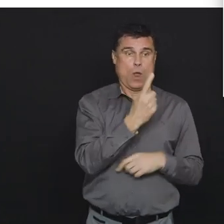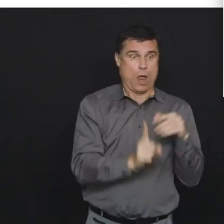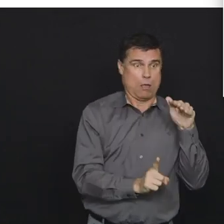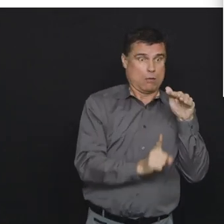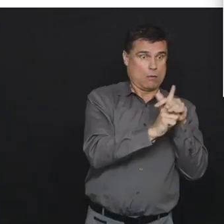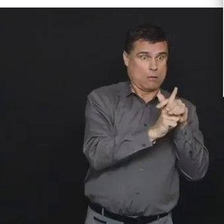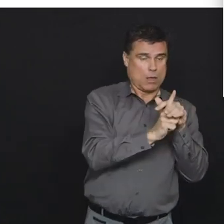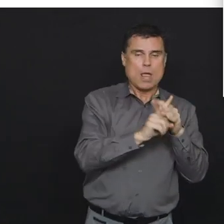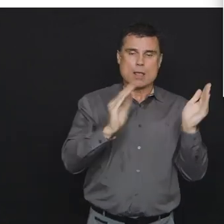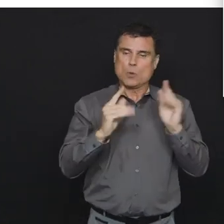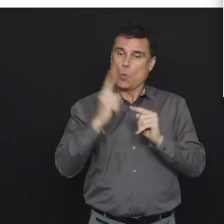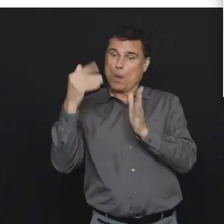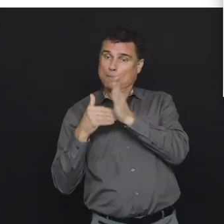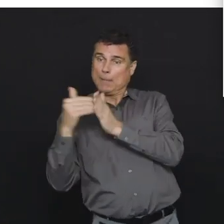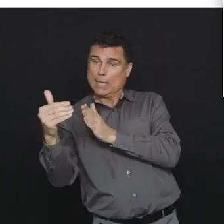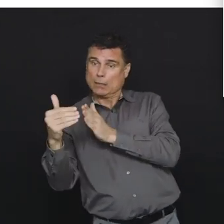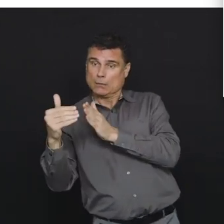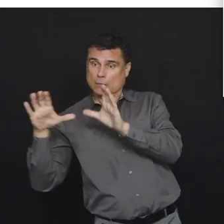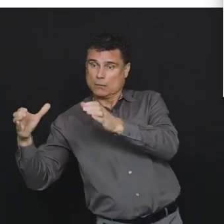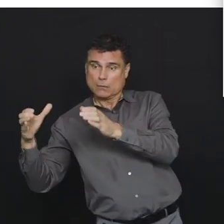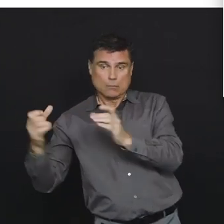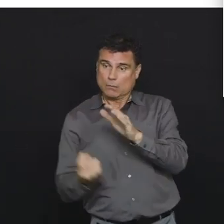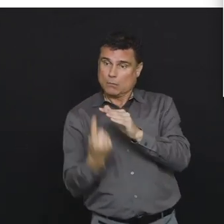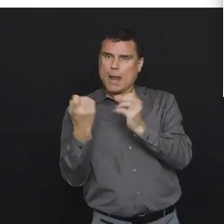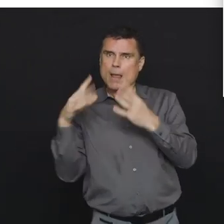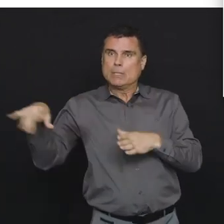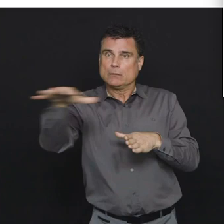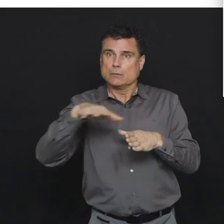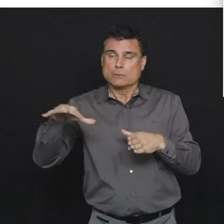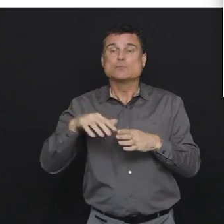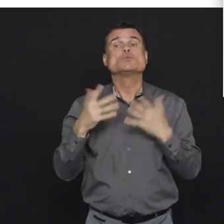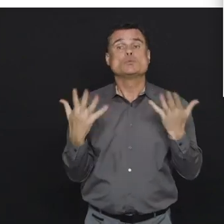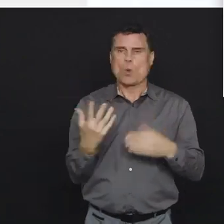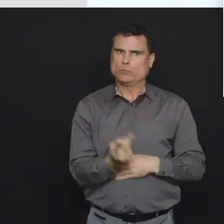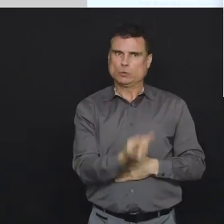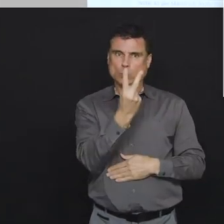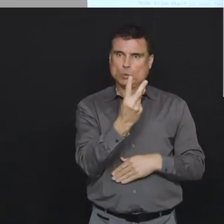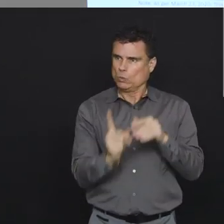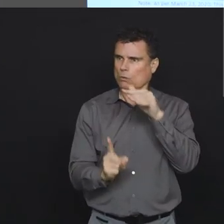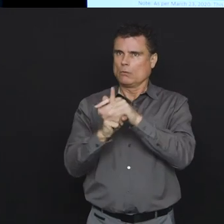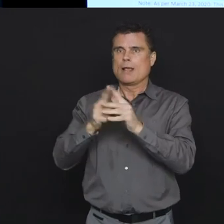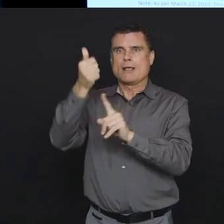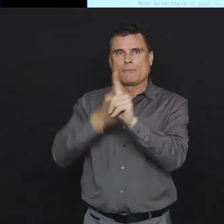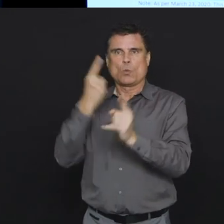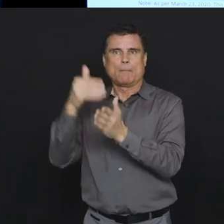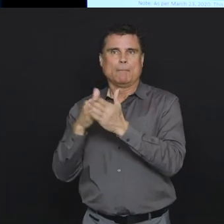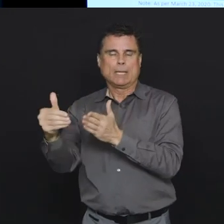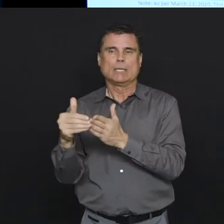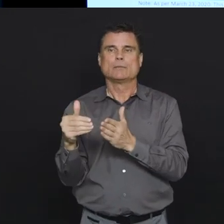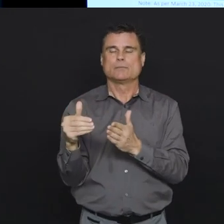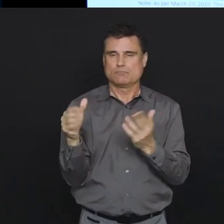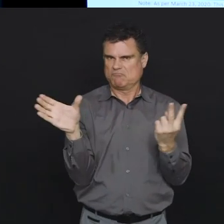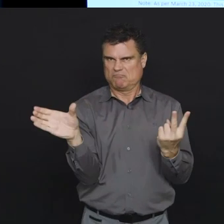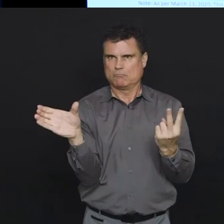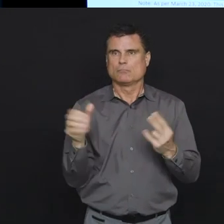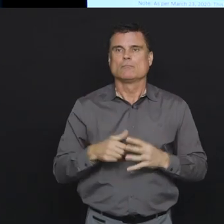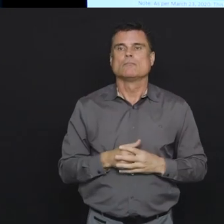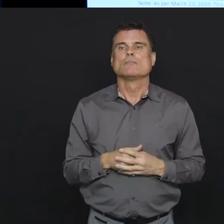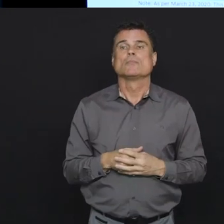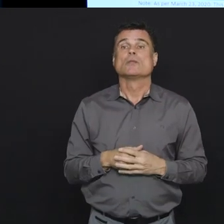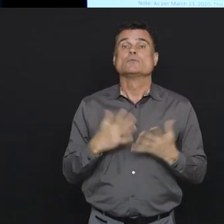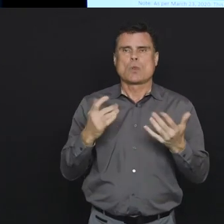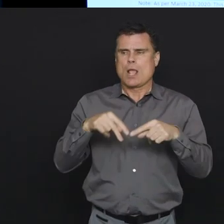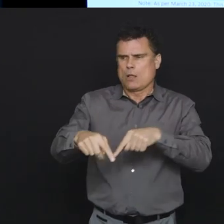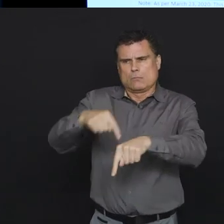numbers of cases per million and we're comparing different jurisdictions. So this one we pulled